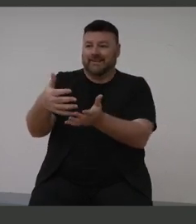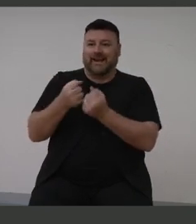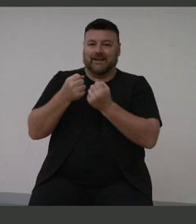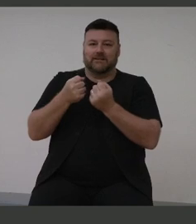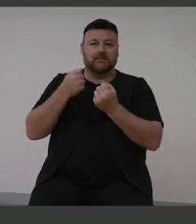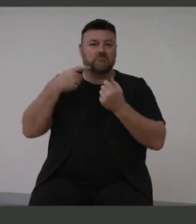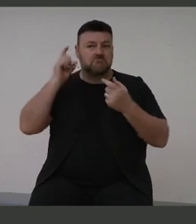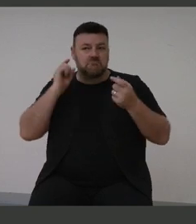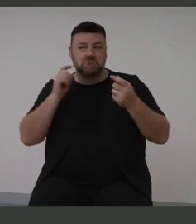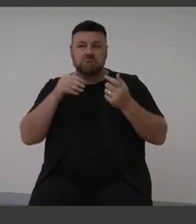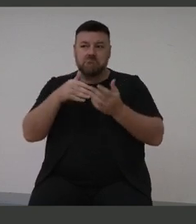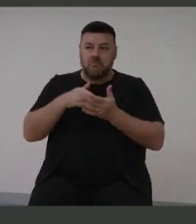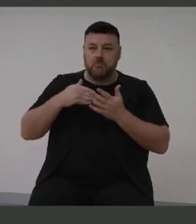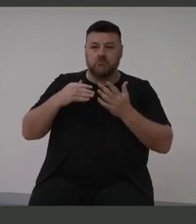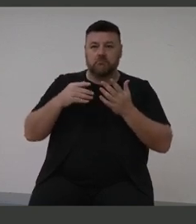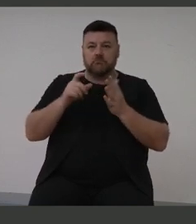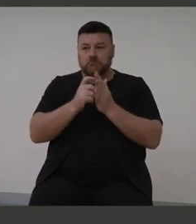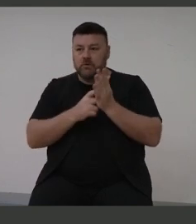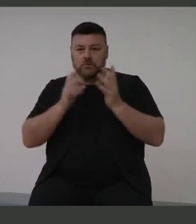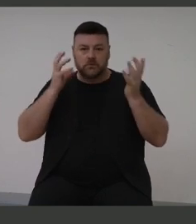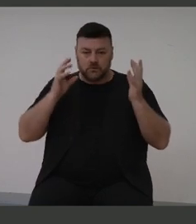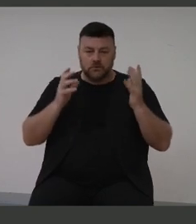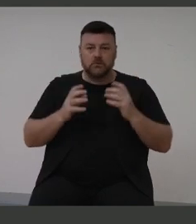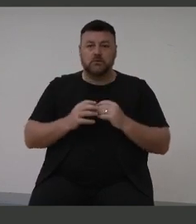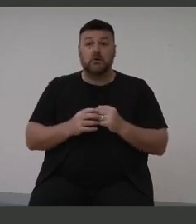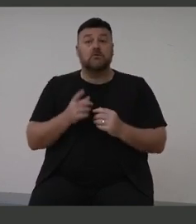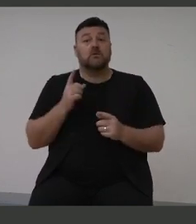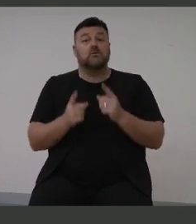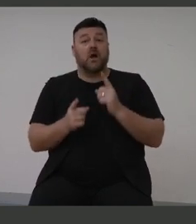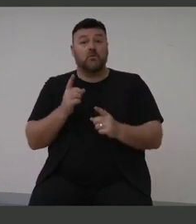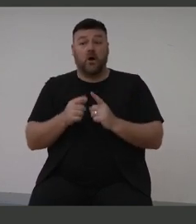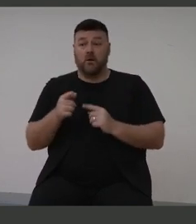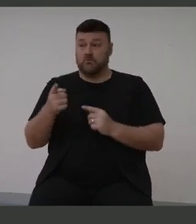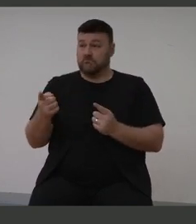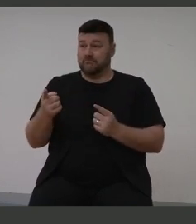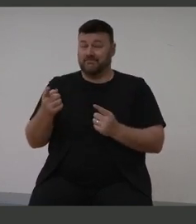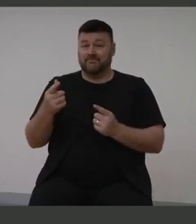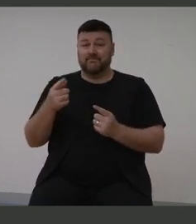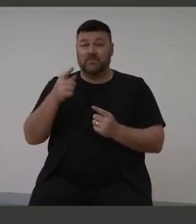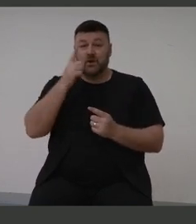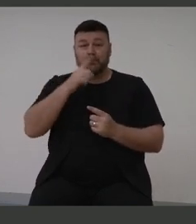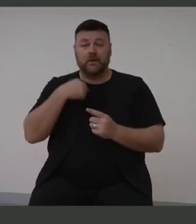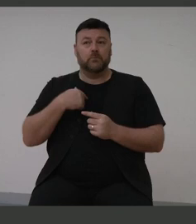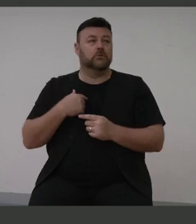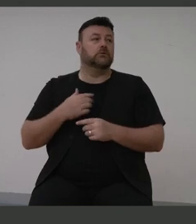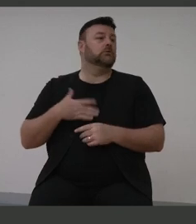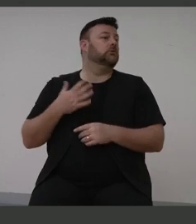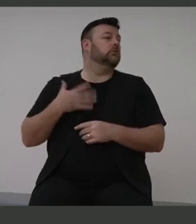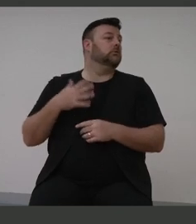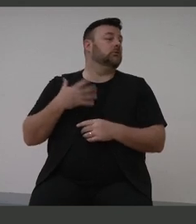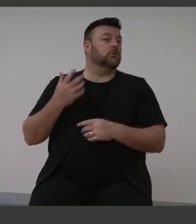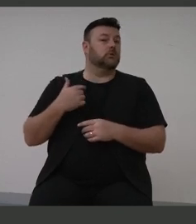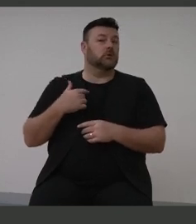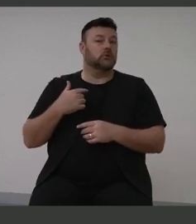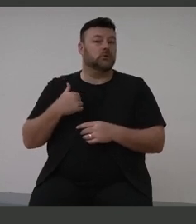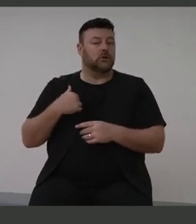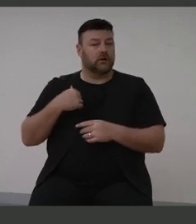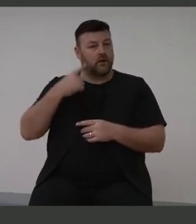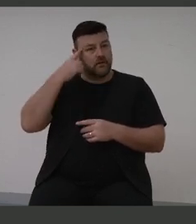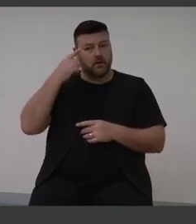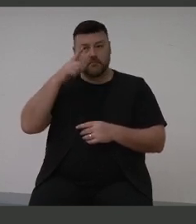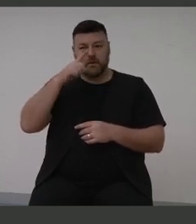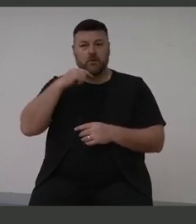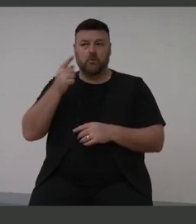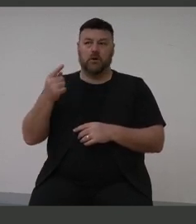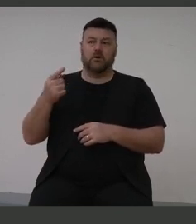But all too often, this doesn't happen because the affected person doesn't want to admit there's a problem. They're worried about how people will react.